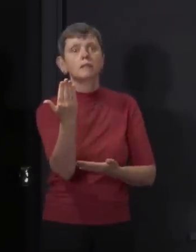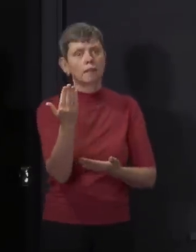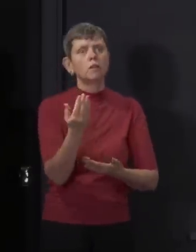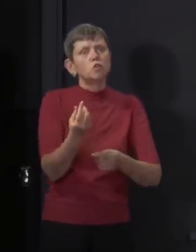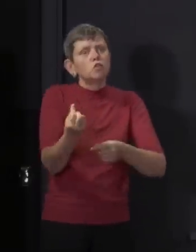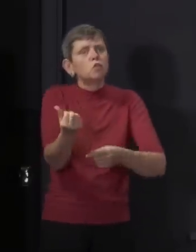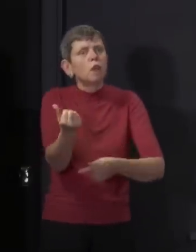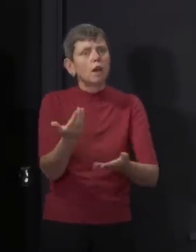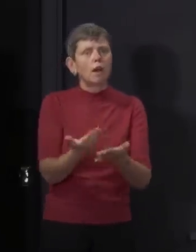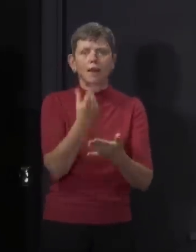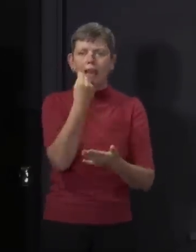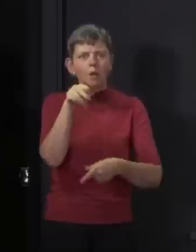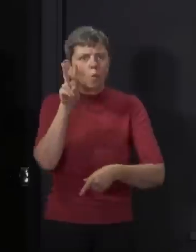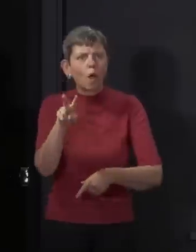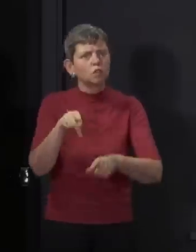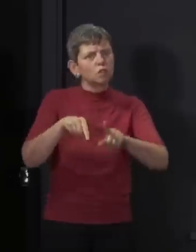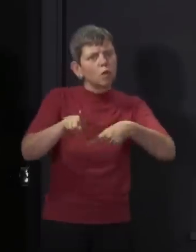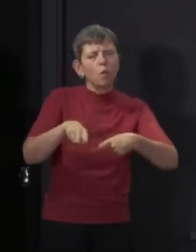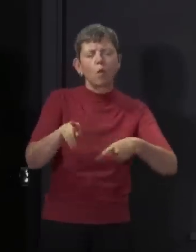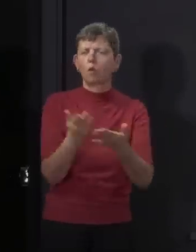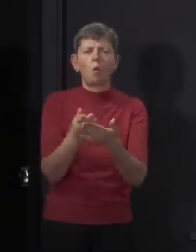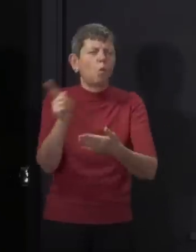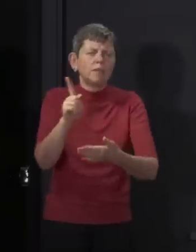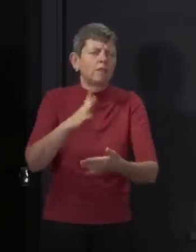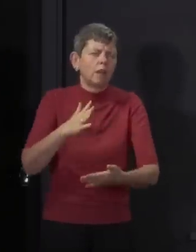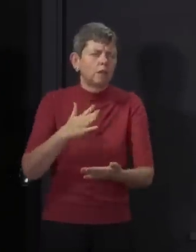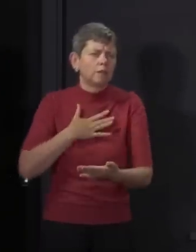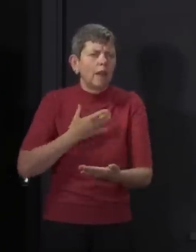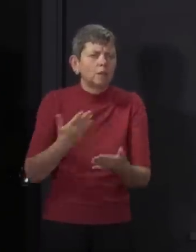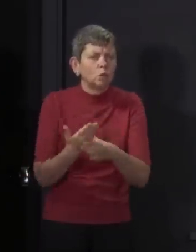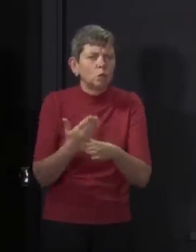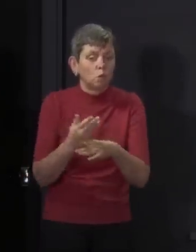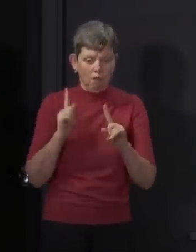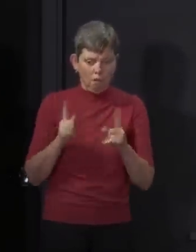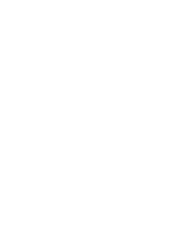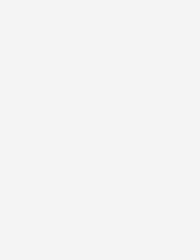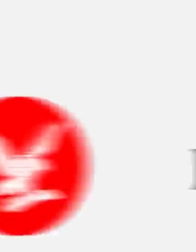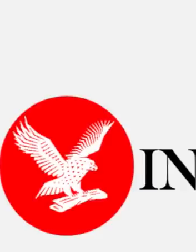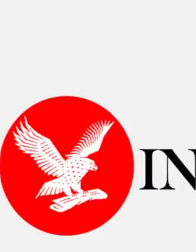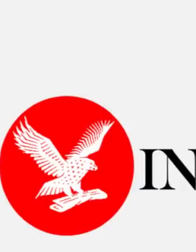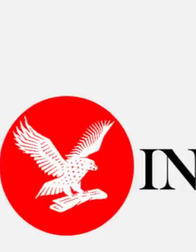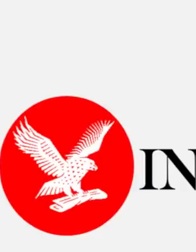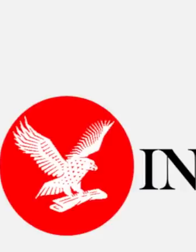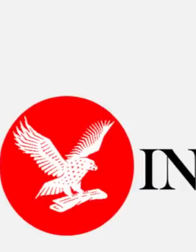whether that's football or the many other things that we find ourselves not able to do normally right now.